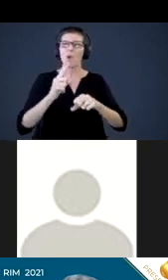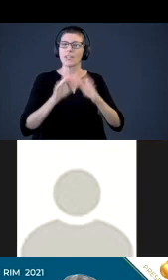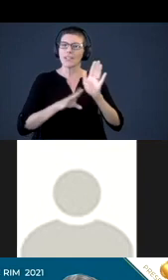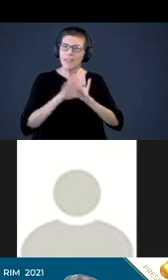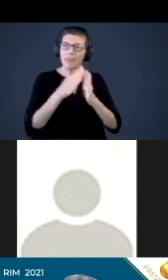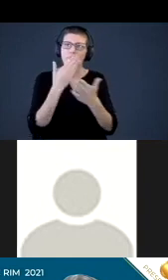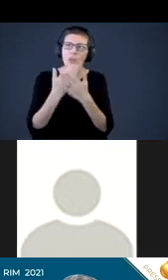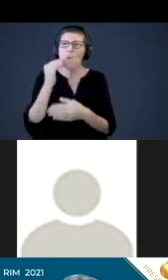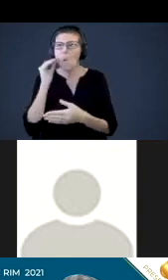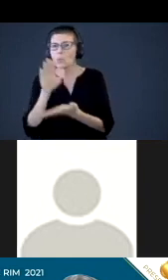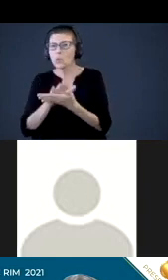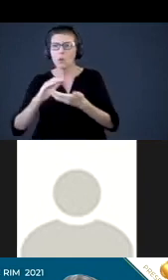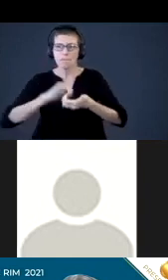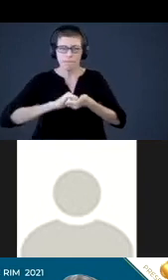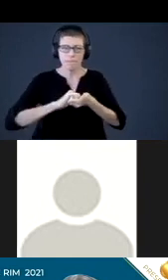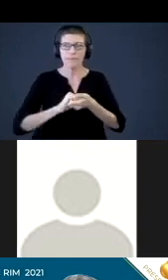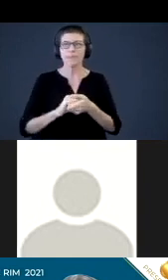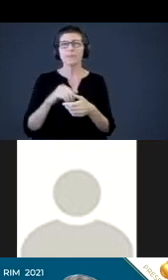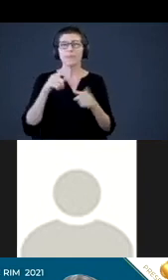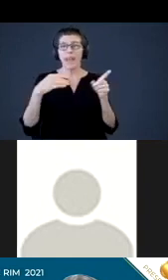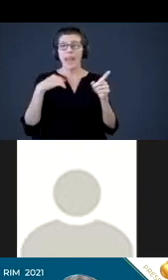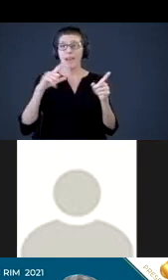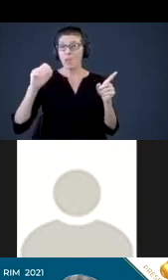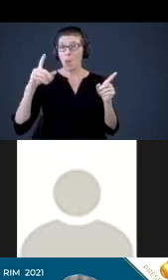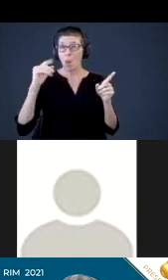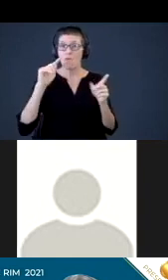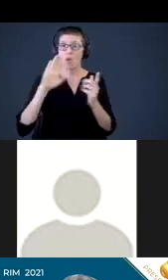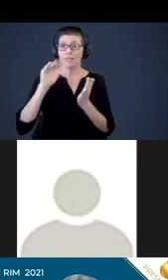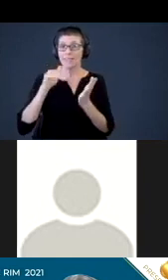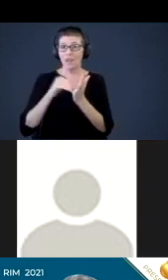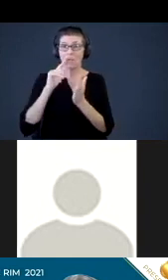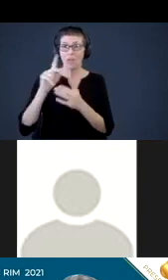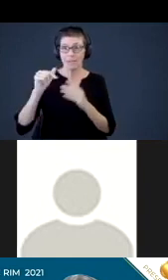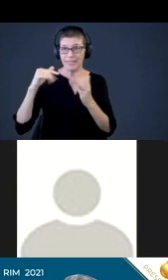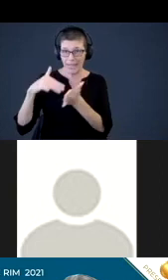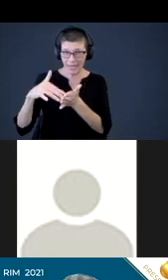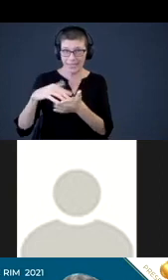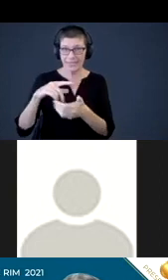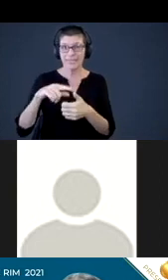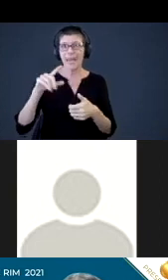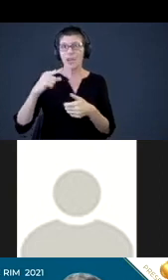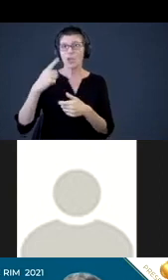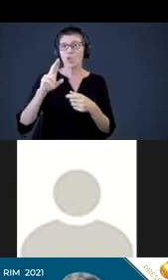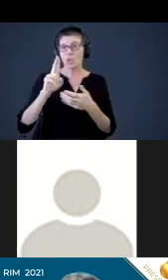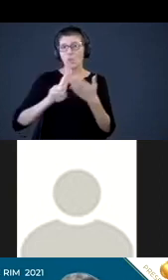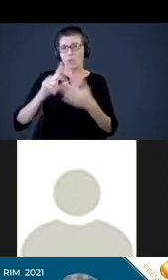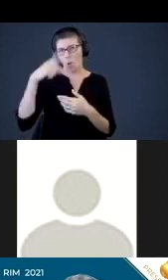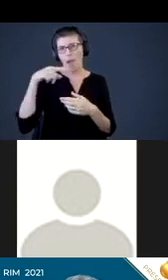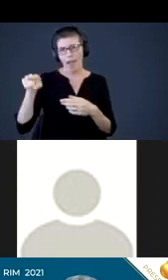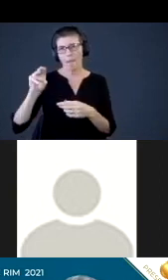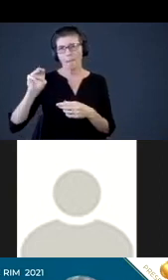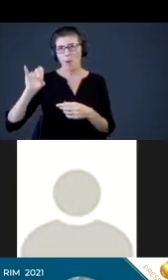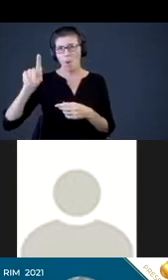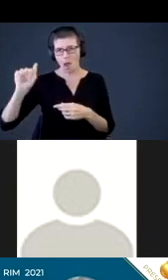On this slide, we have the logos of the Center on Disability Studies at UH at University of Hawaii at Manoa, and also the